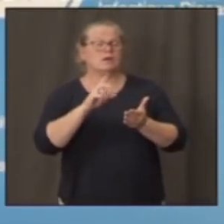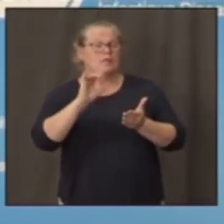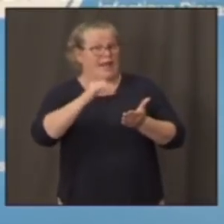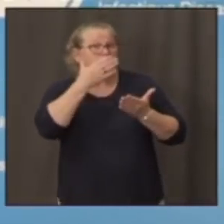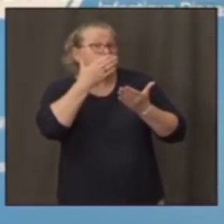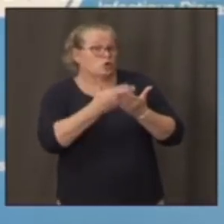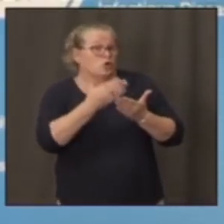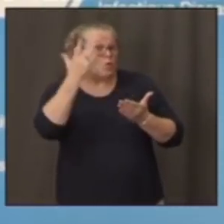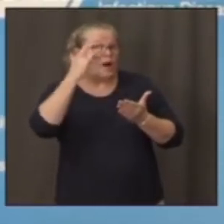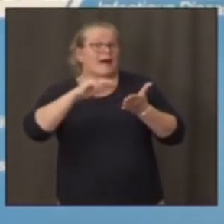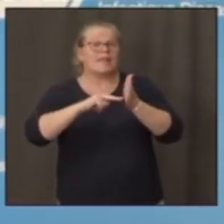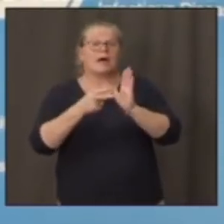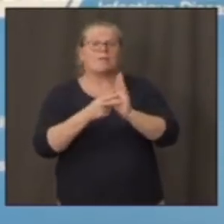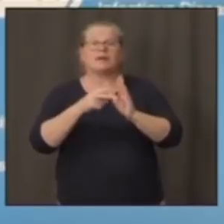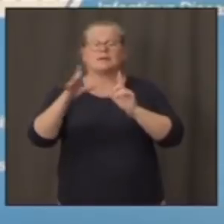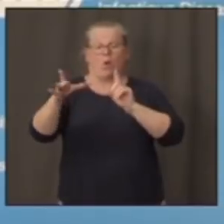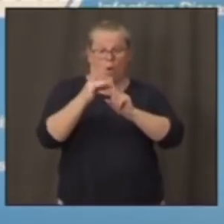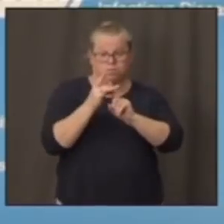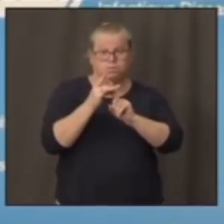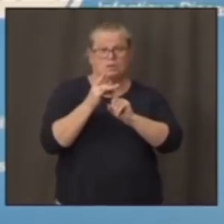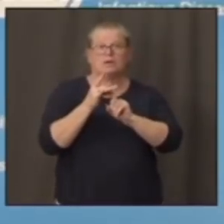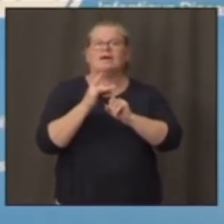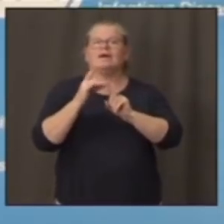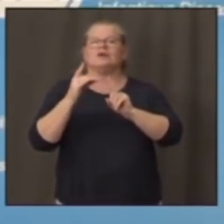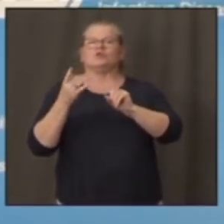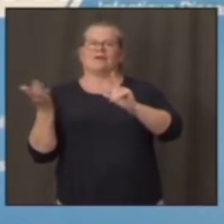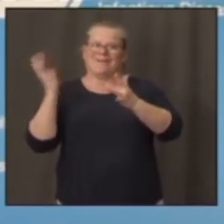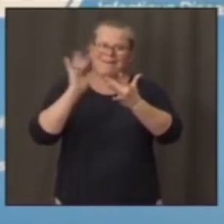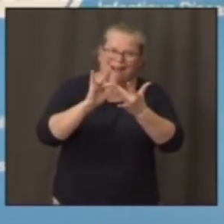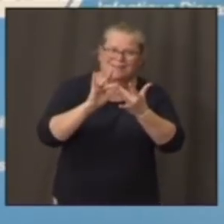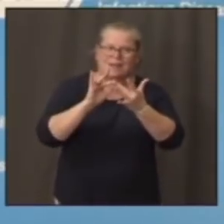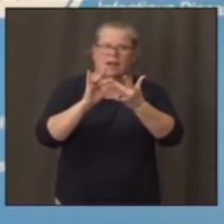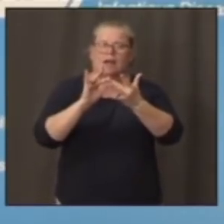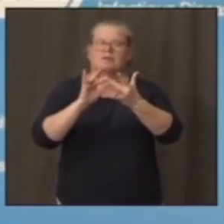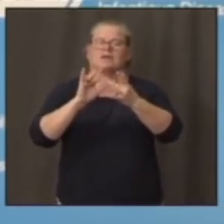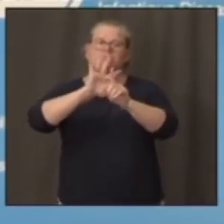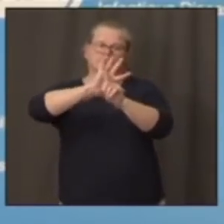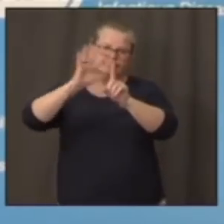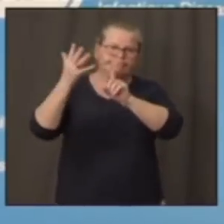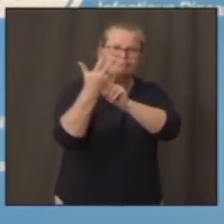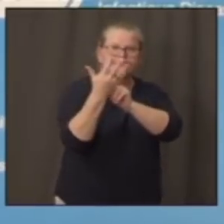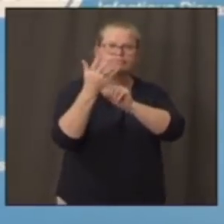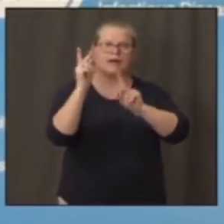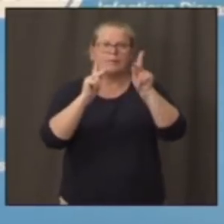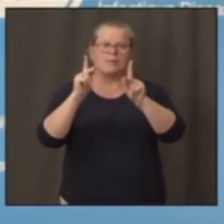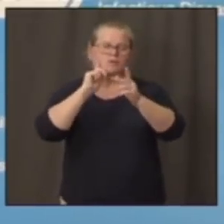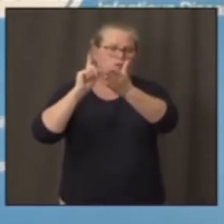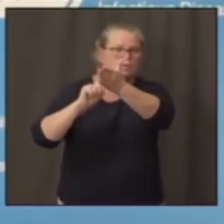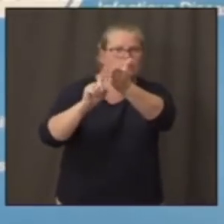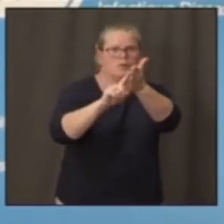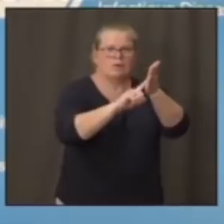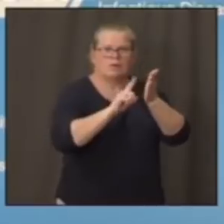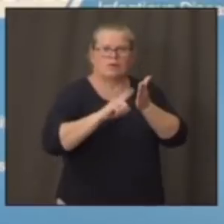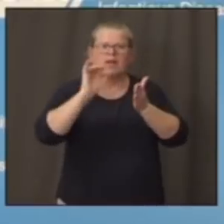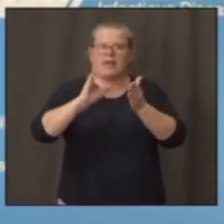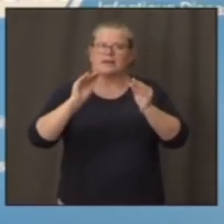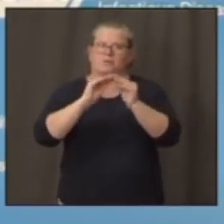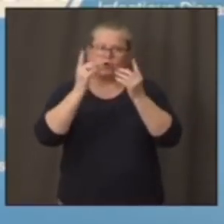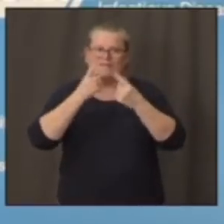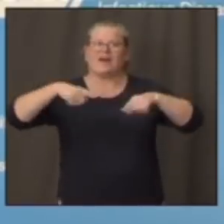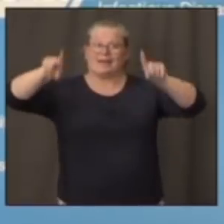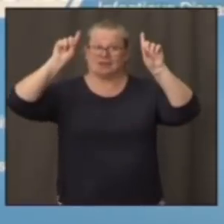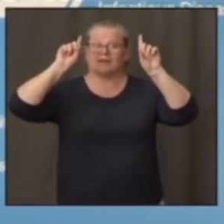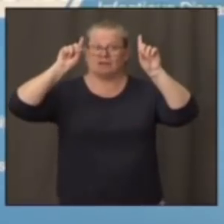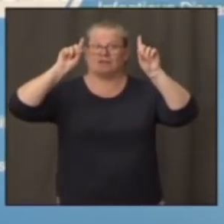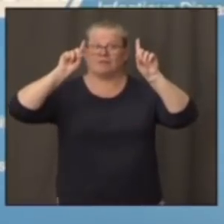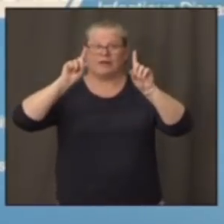that relates to what one of the other questions is asked can be much more effective if you get the one at the